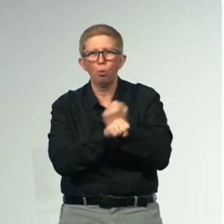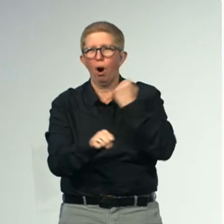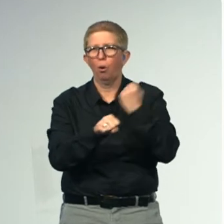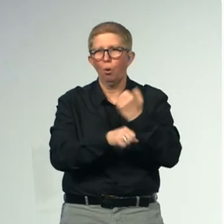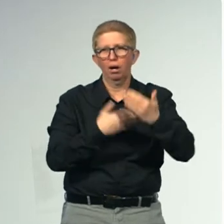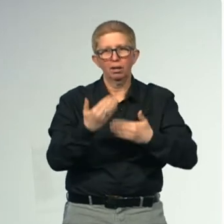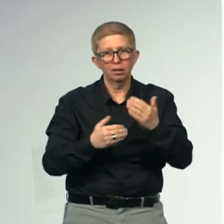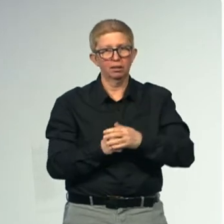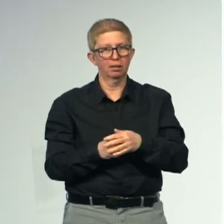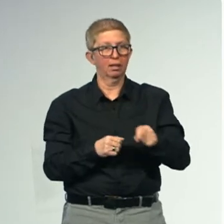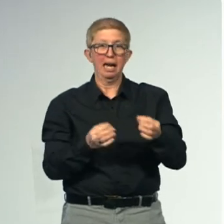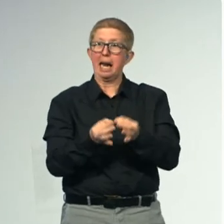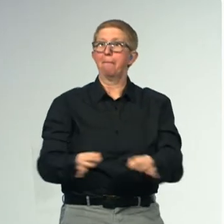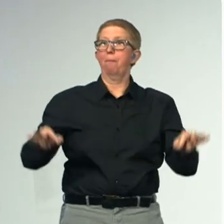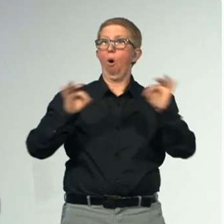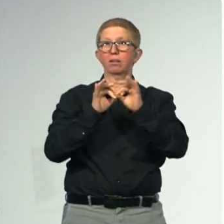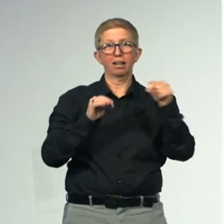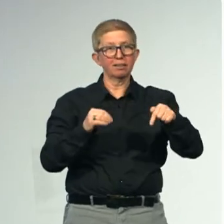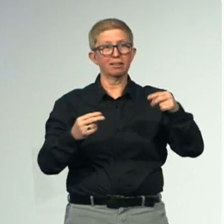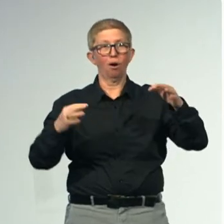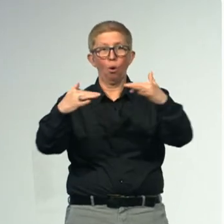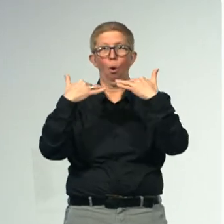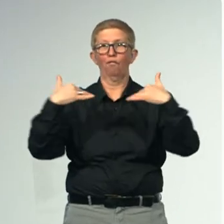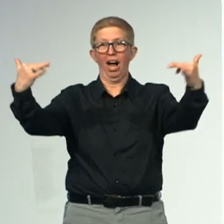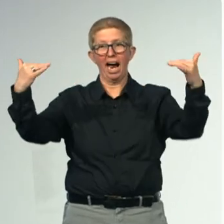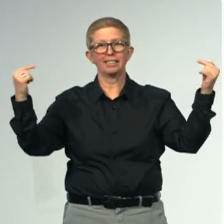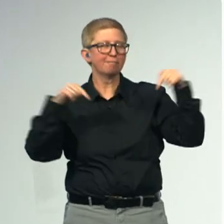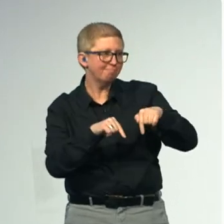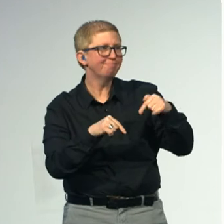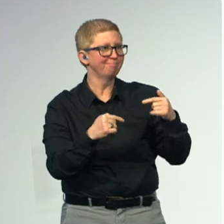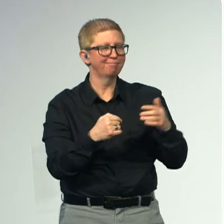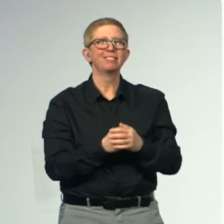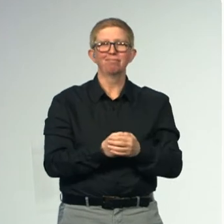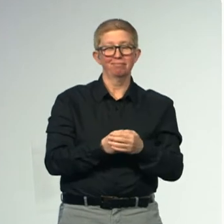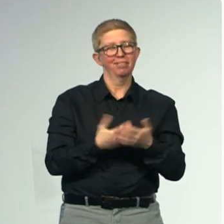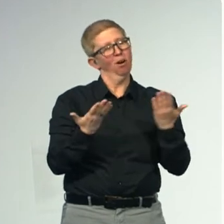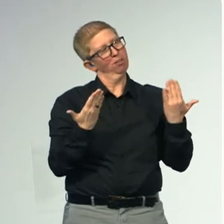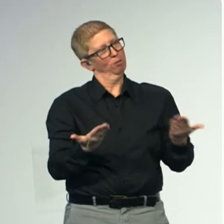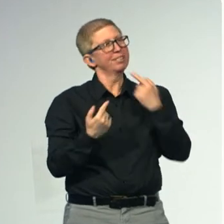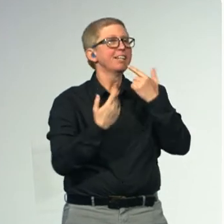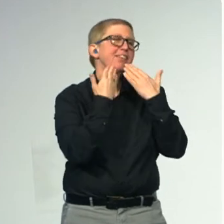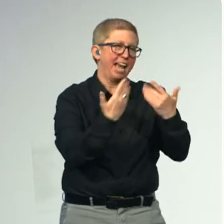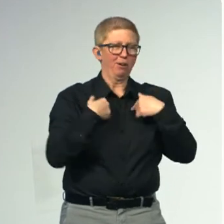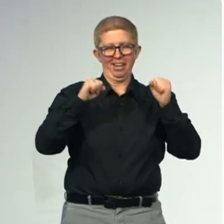every year, so we share your thanks in this regard. Mr. President of the